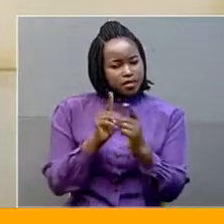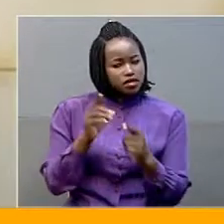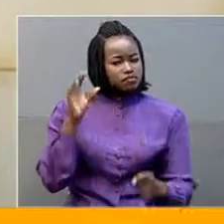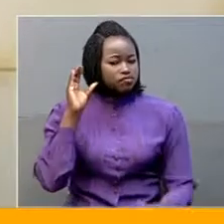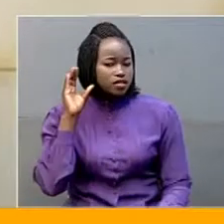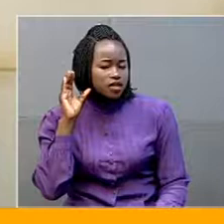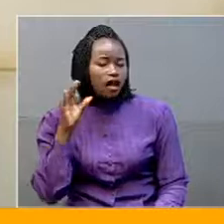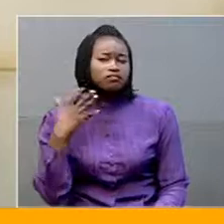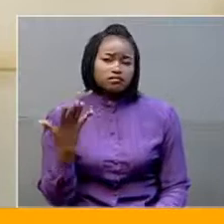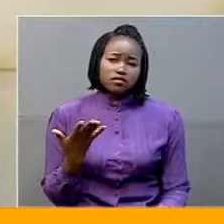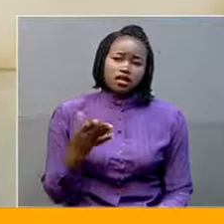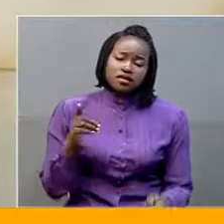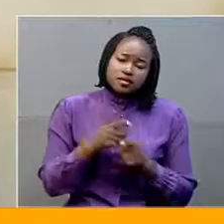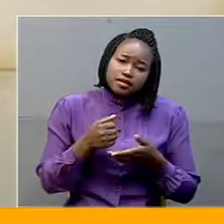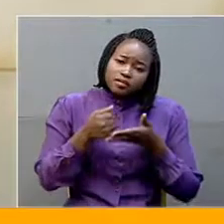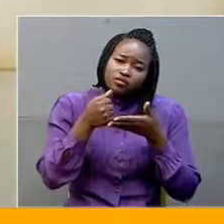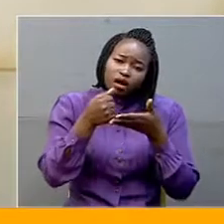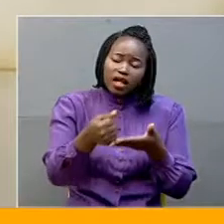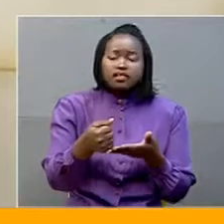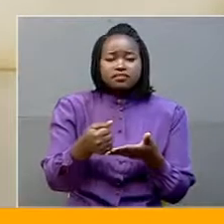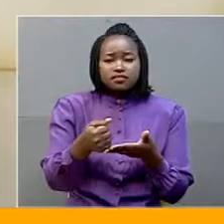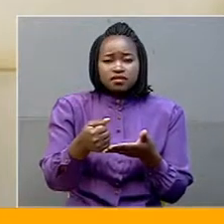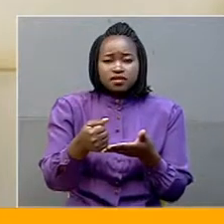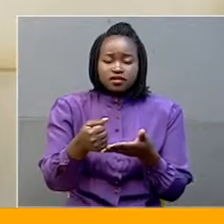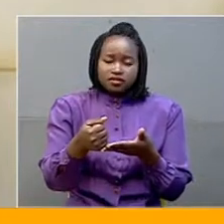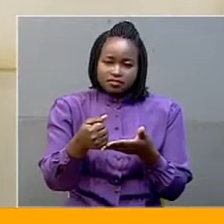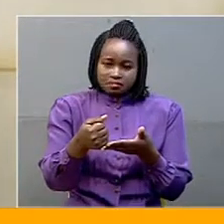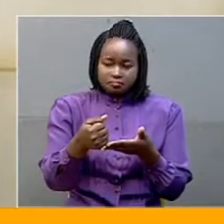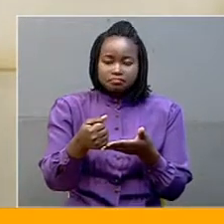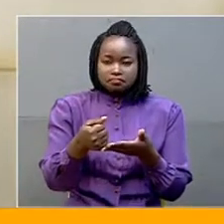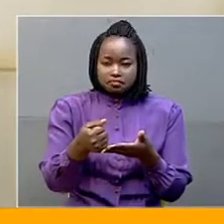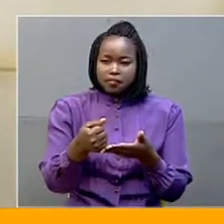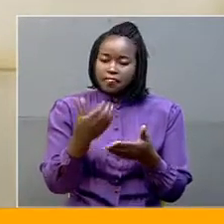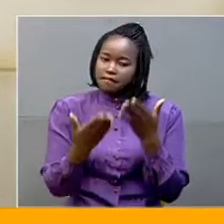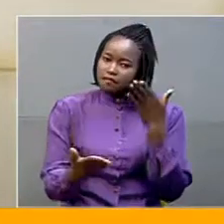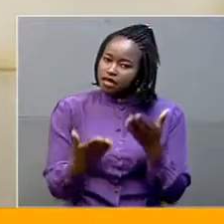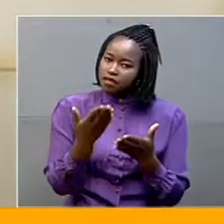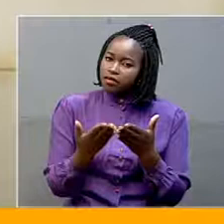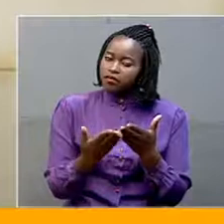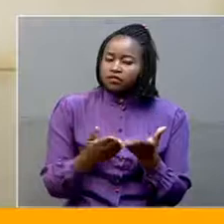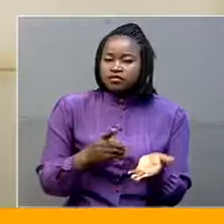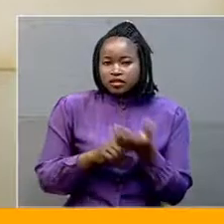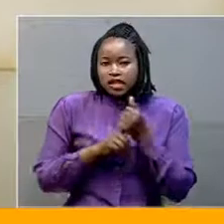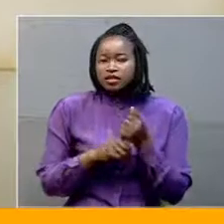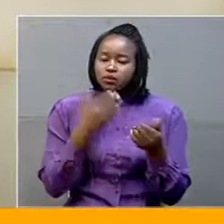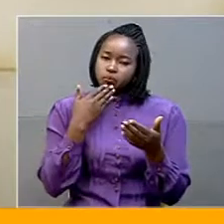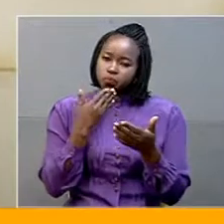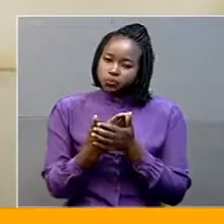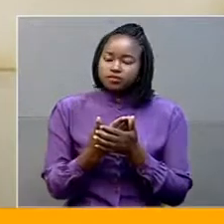and help them to come up with a meaningful development project.